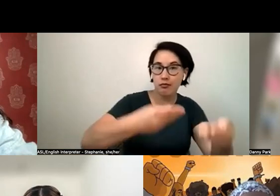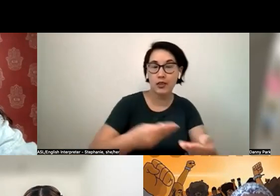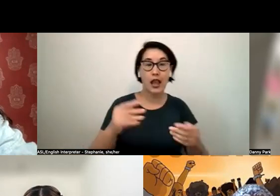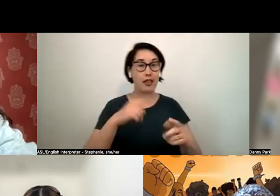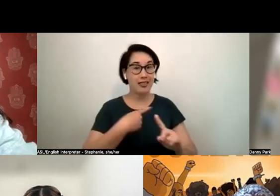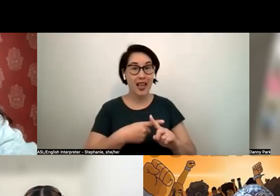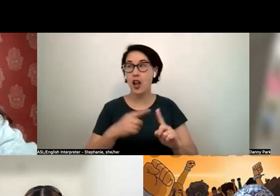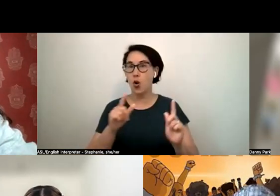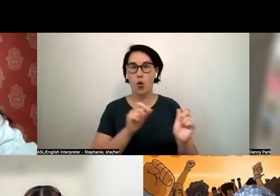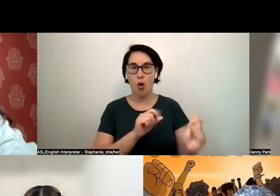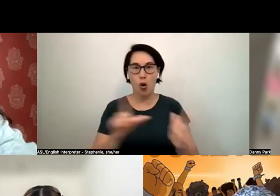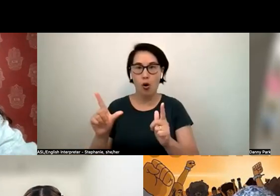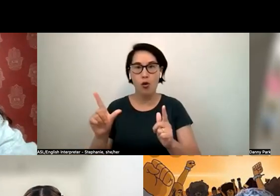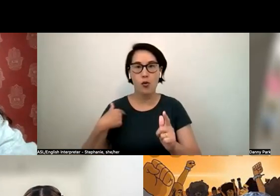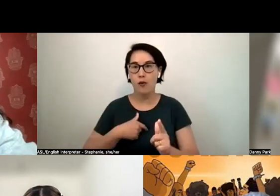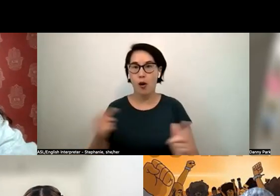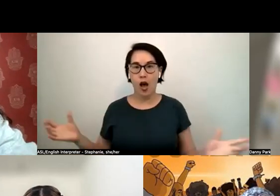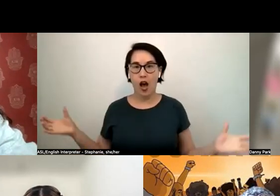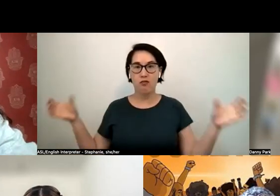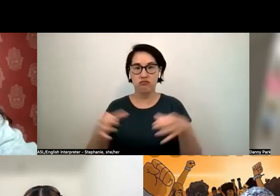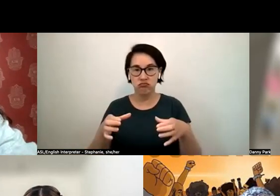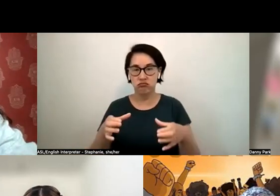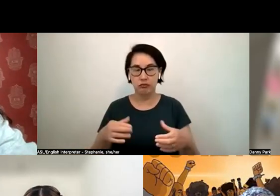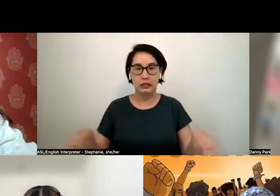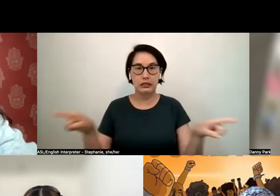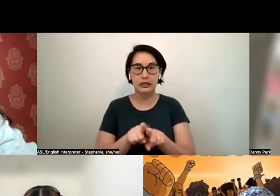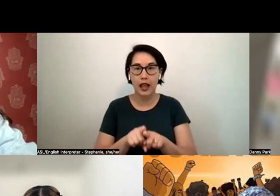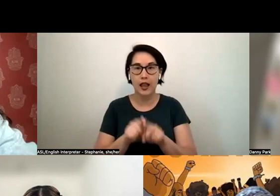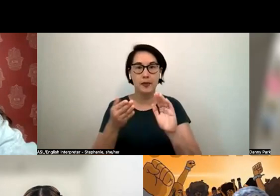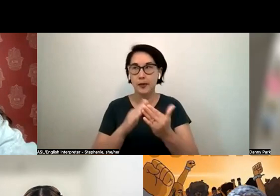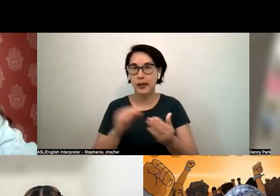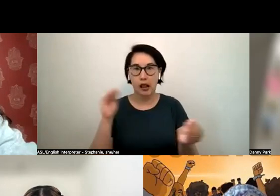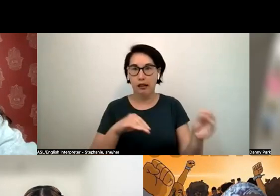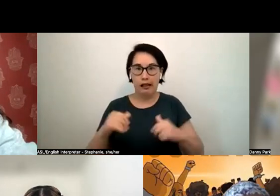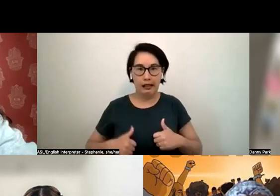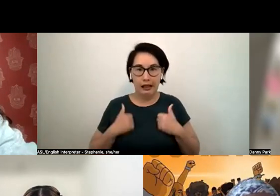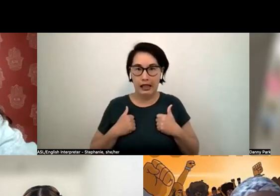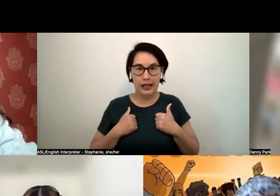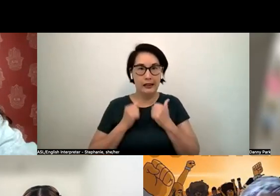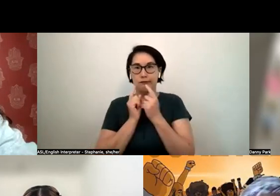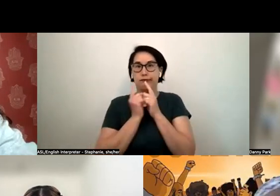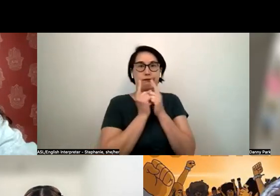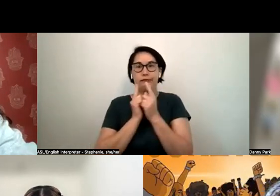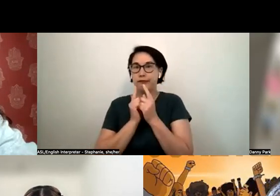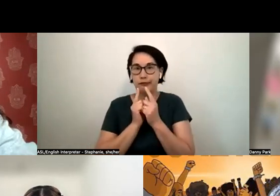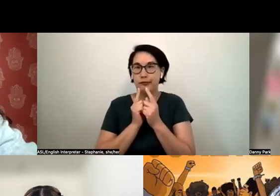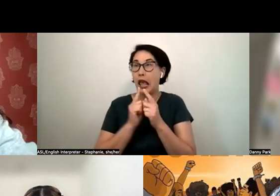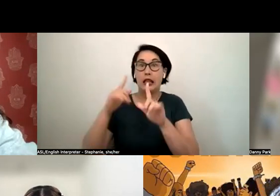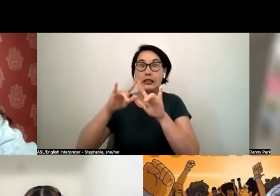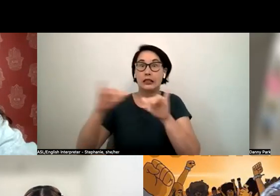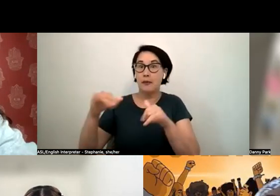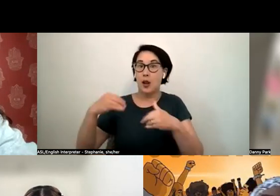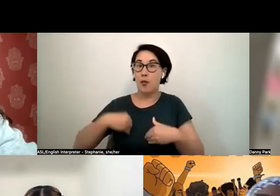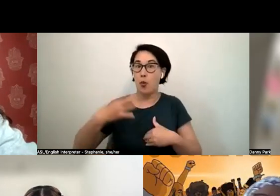supremacy is shielded why white supremacy's foot is on our necks